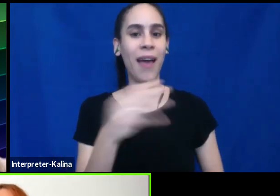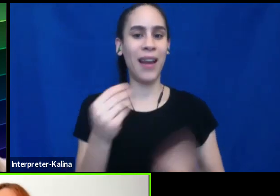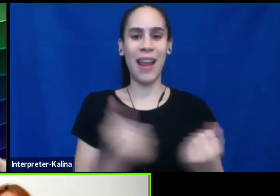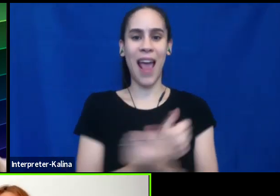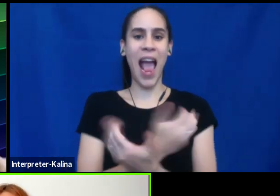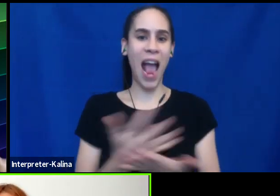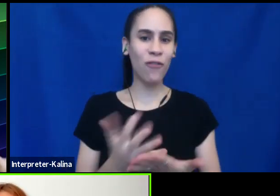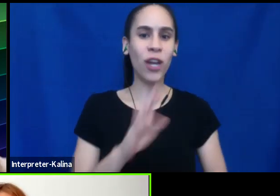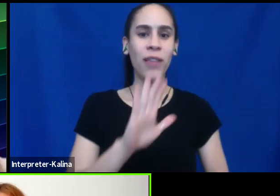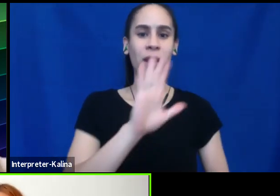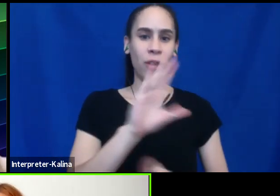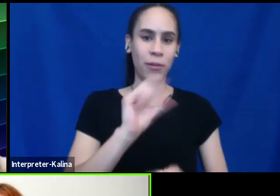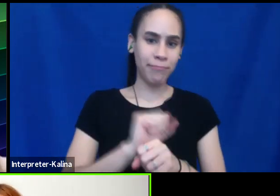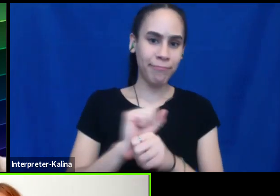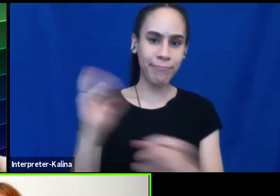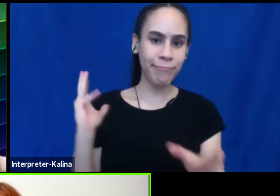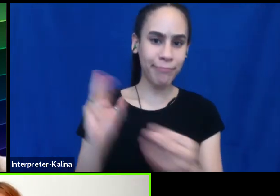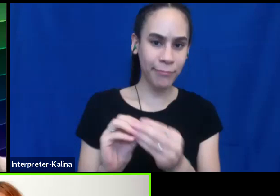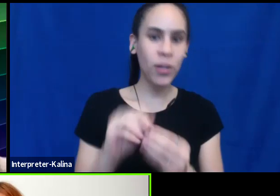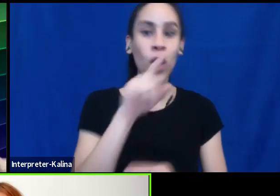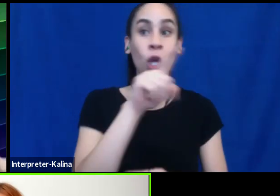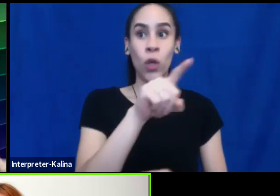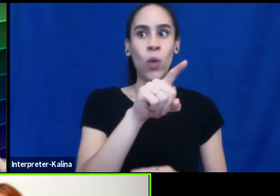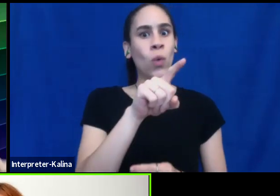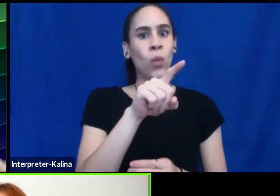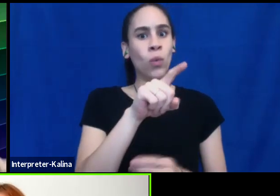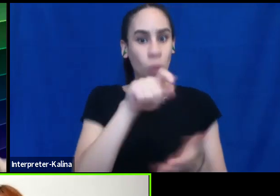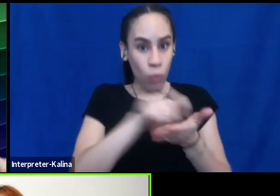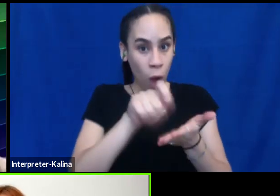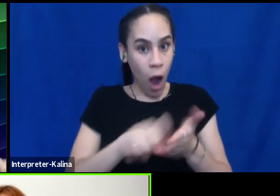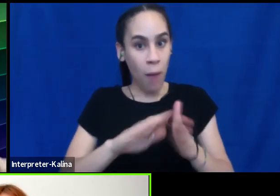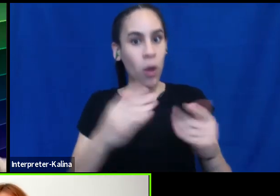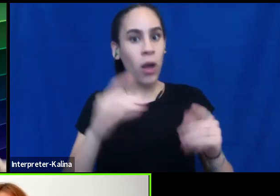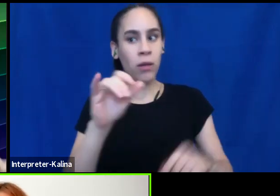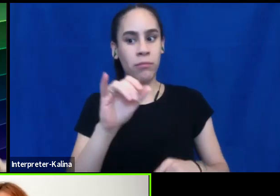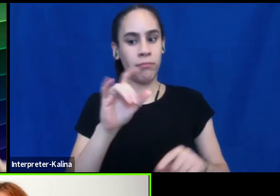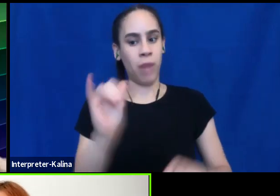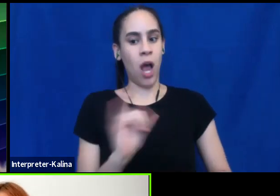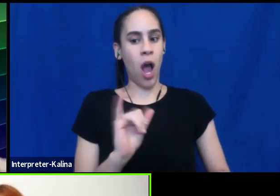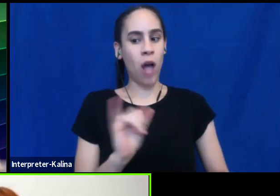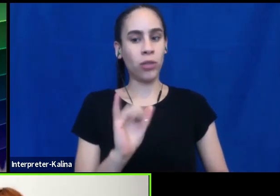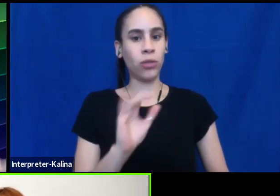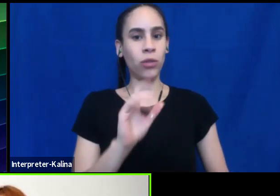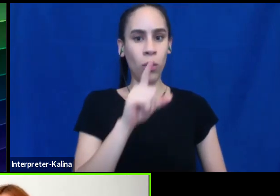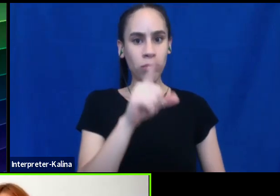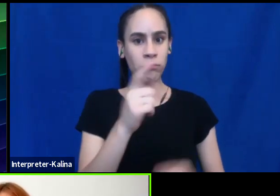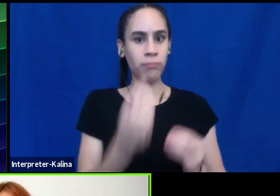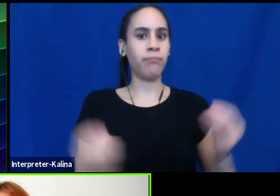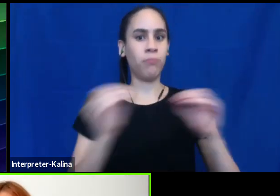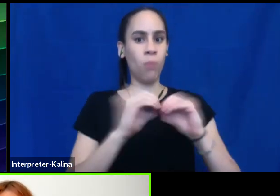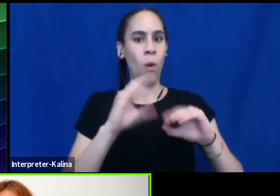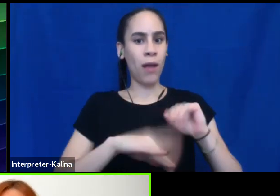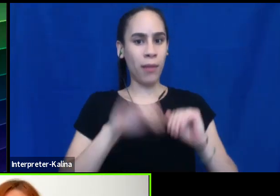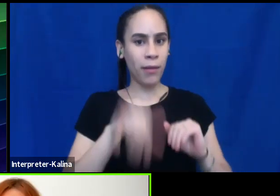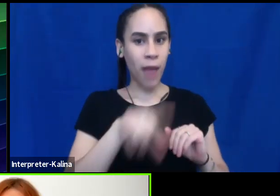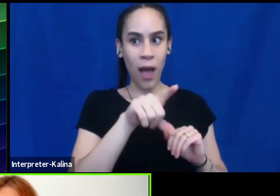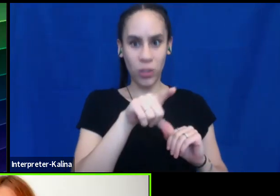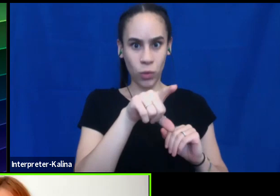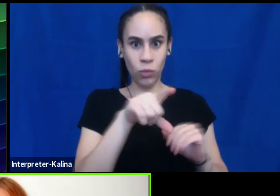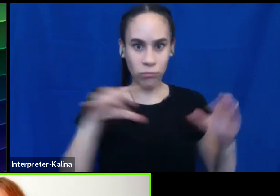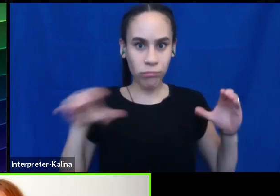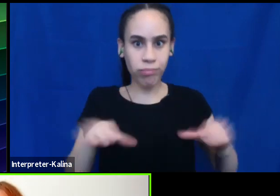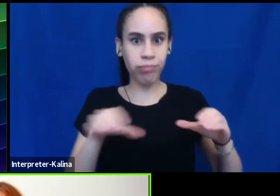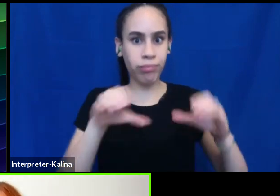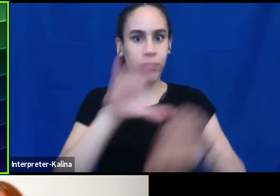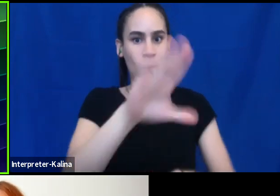So you've done more than write the book too. You're also, this is basically what you do in your life,